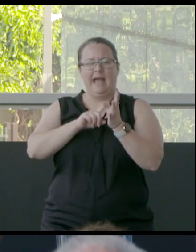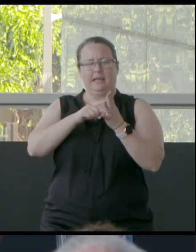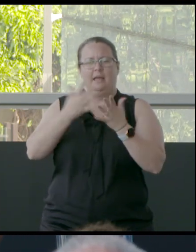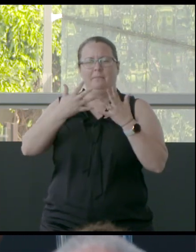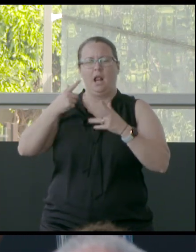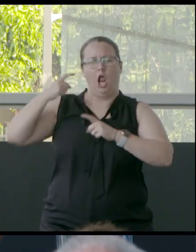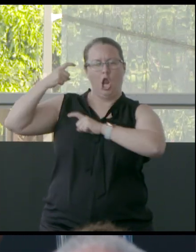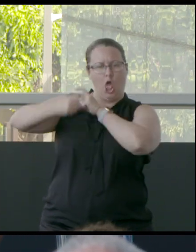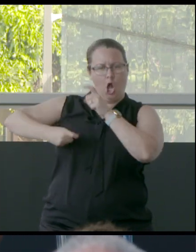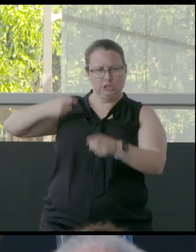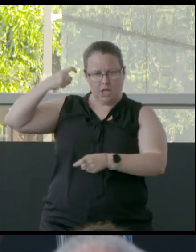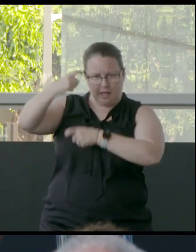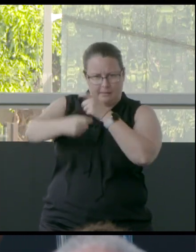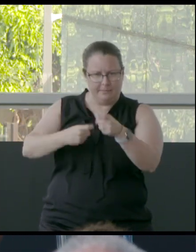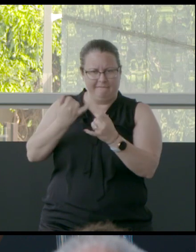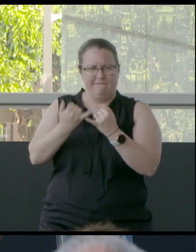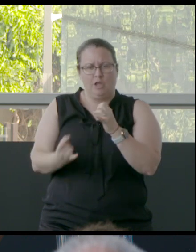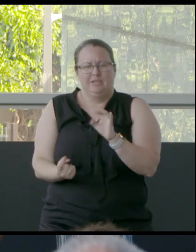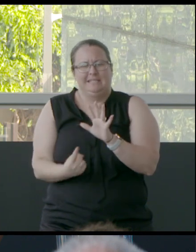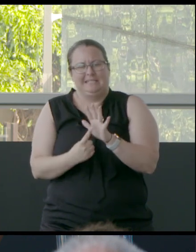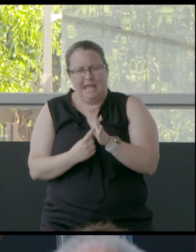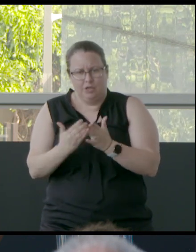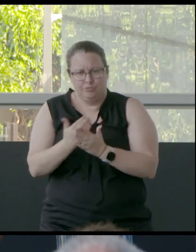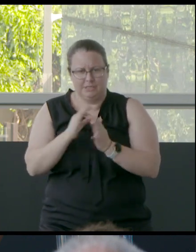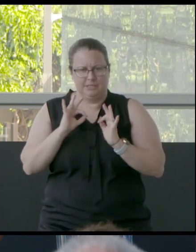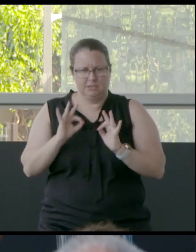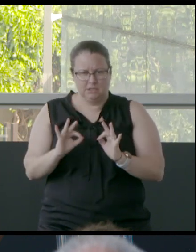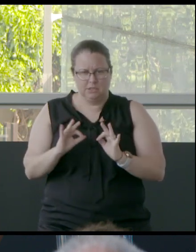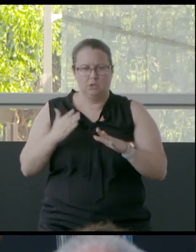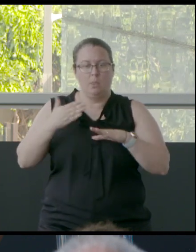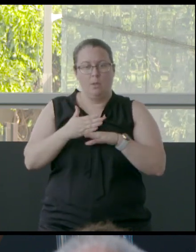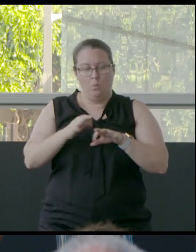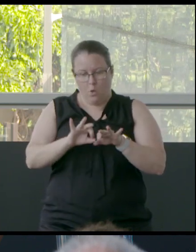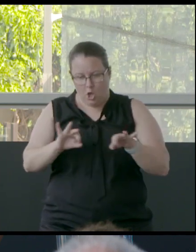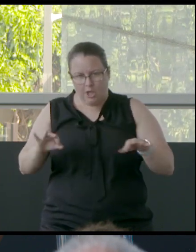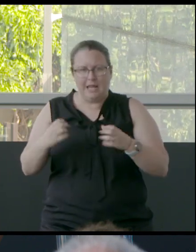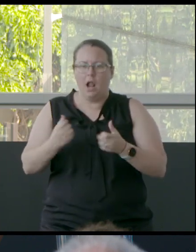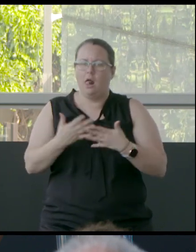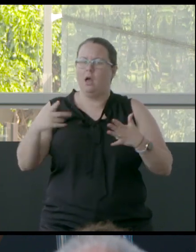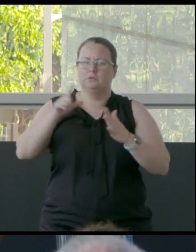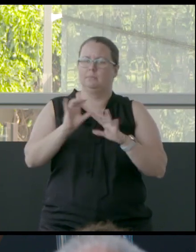It's sacred. So the works take a really long time to form.